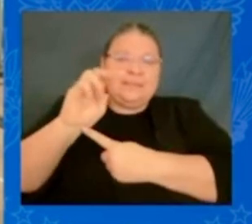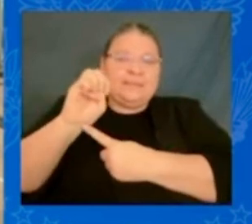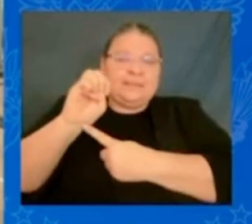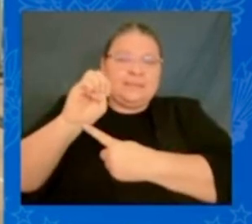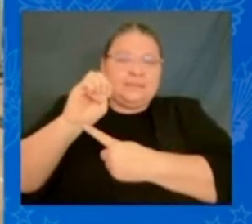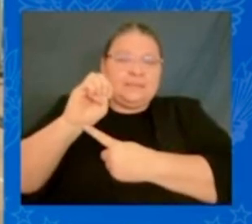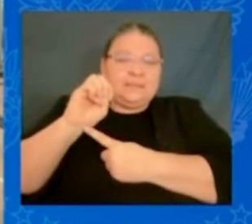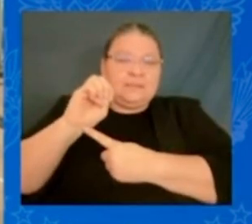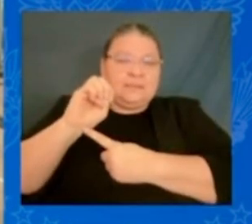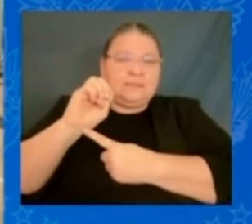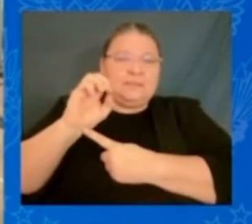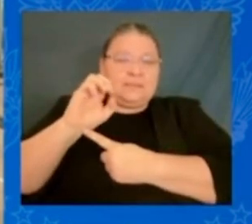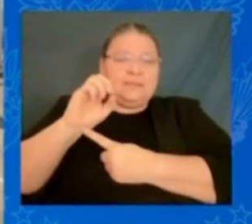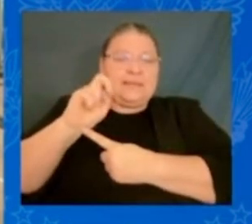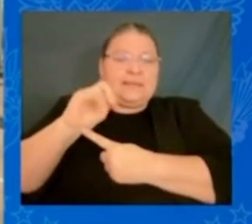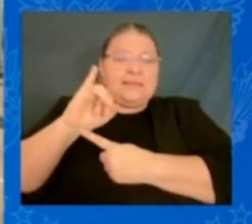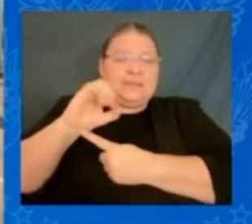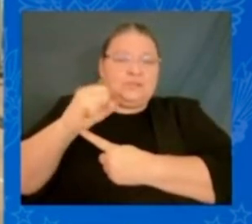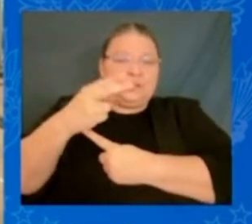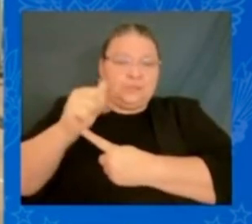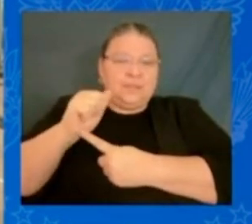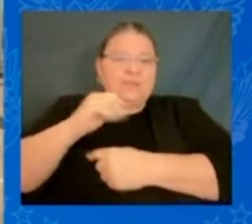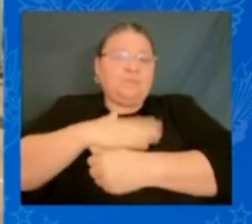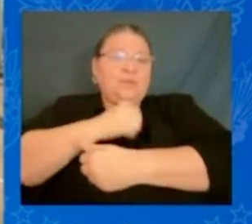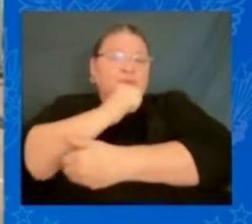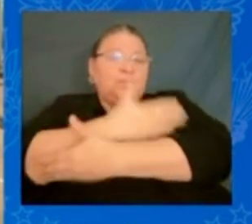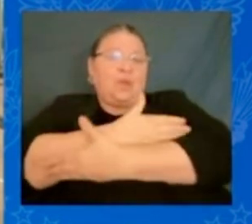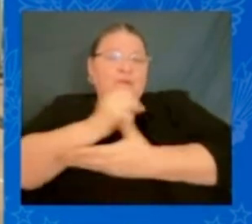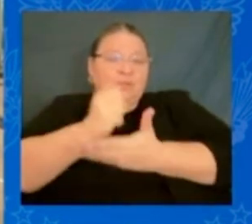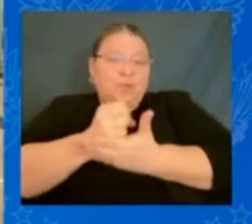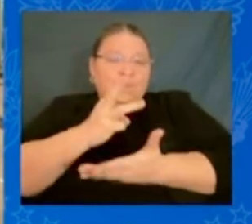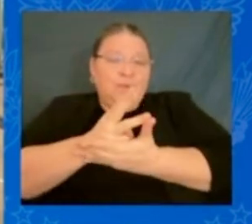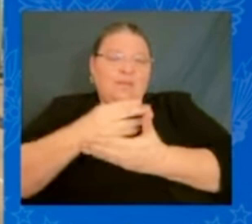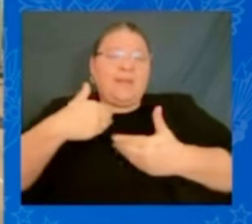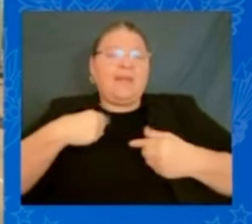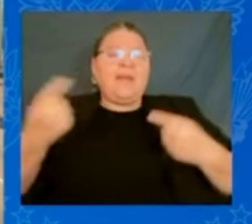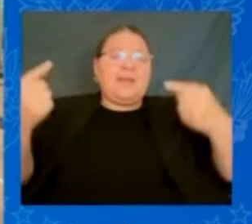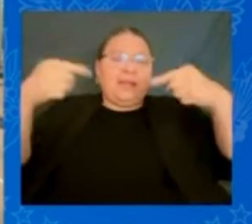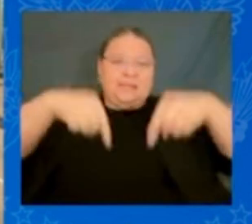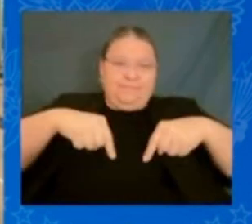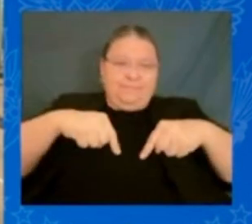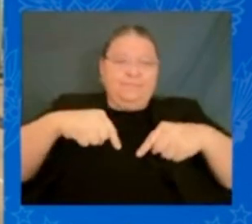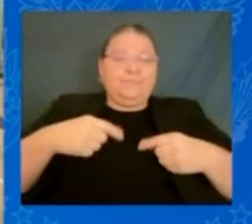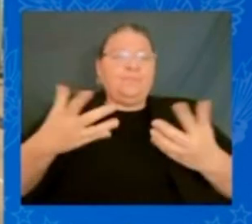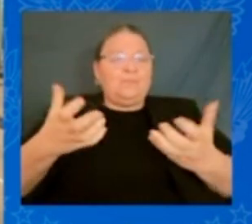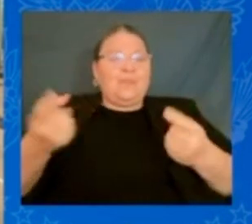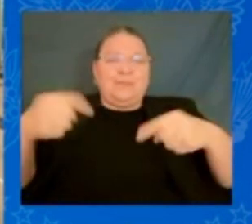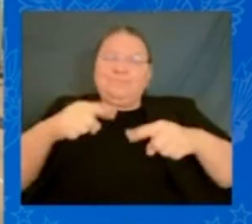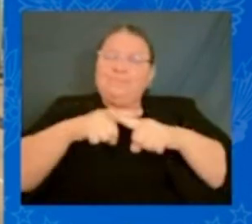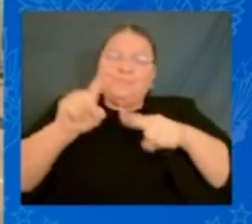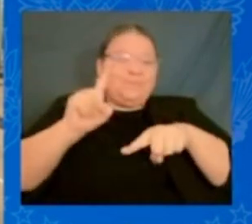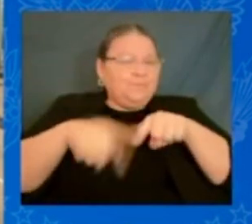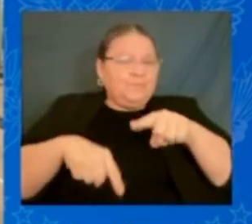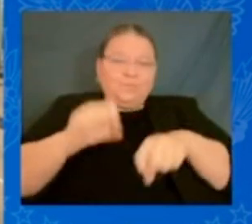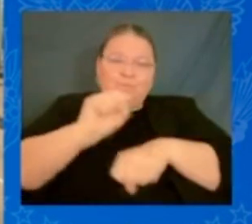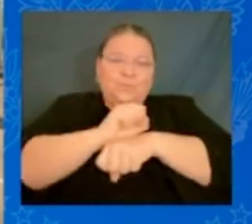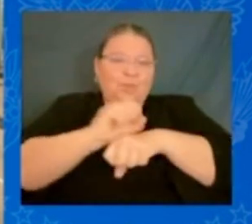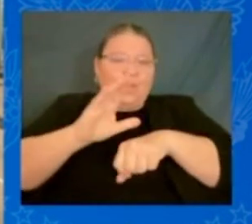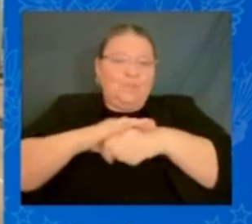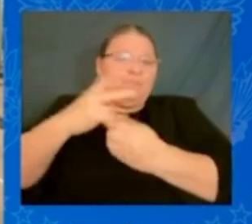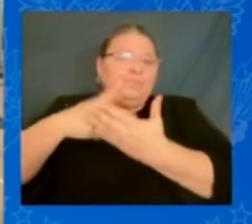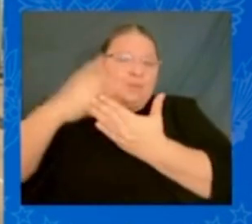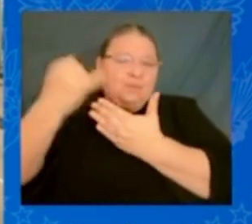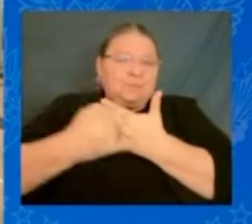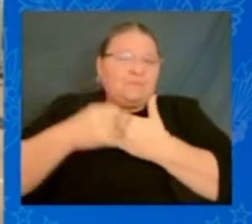is a social worker. Ashley Biden was with me. She couldn't be with me today. She wanted to because she's working on a project for battered women up in —